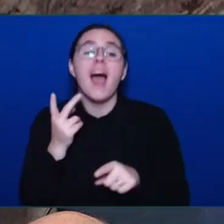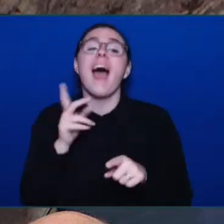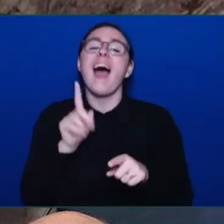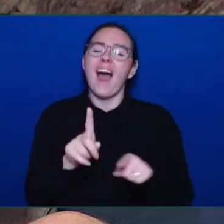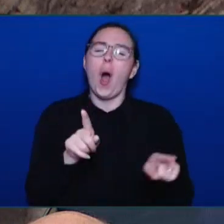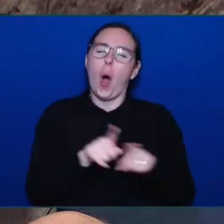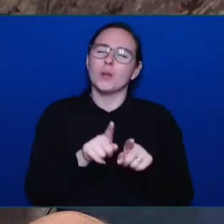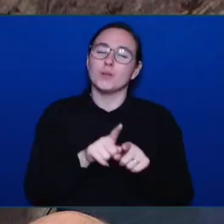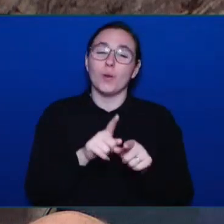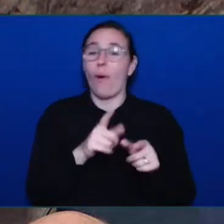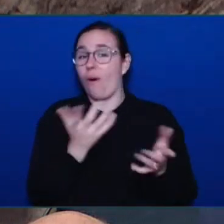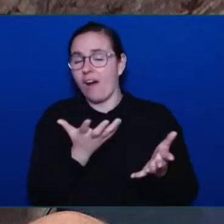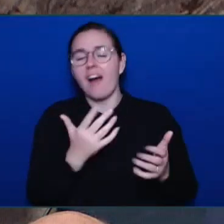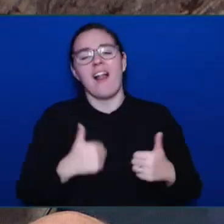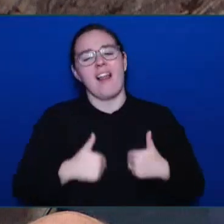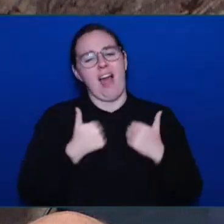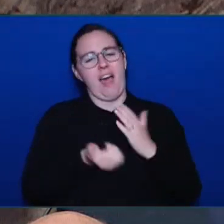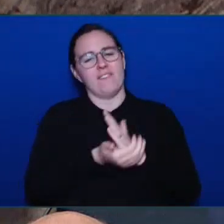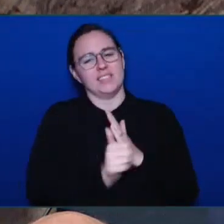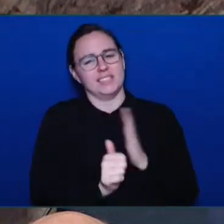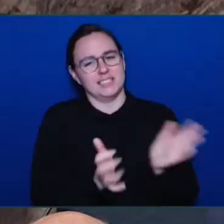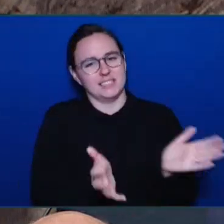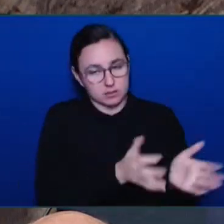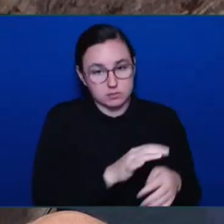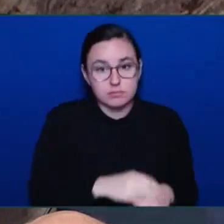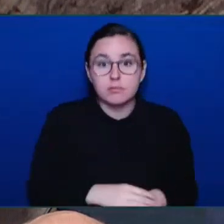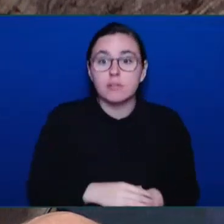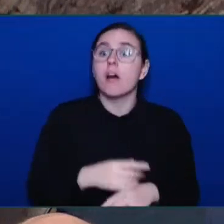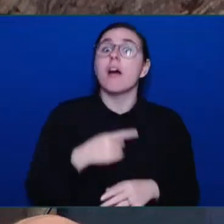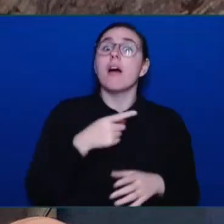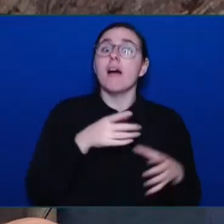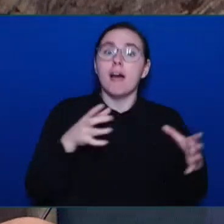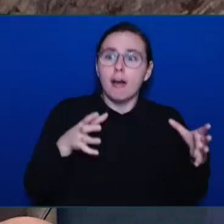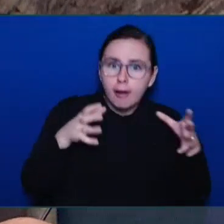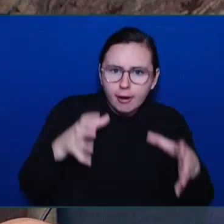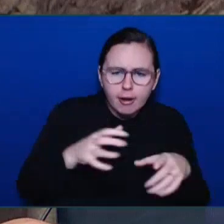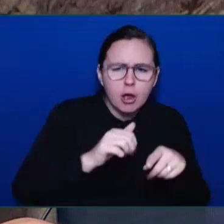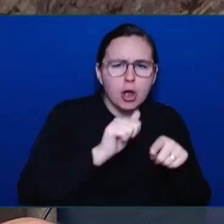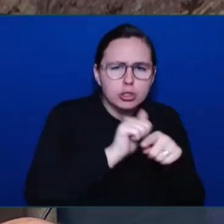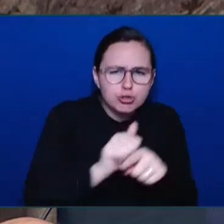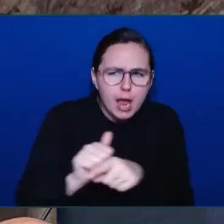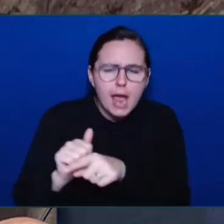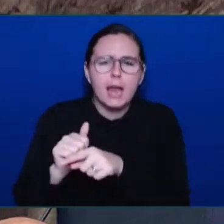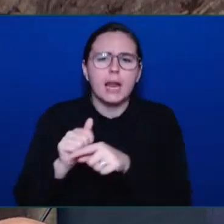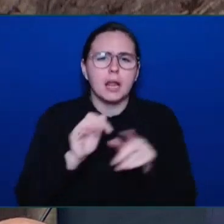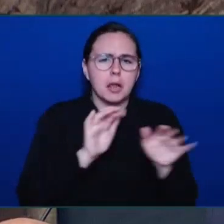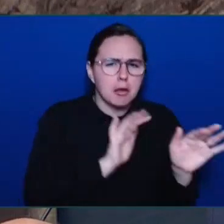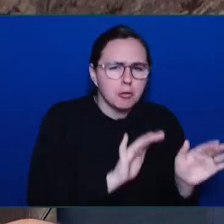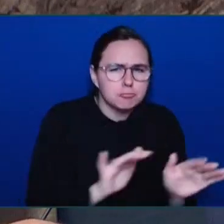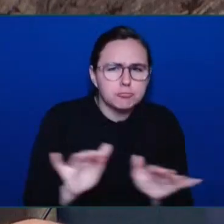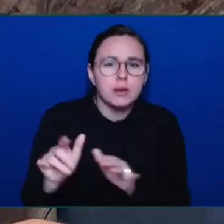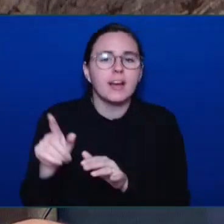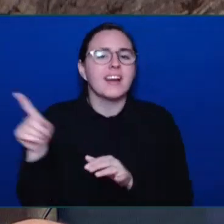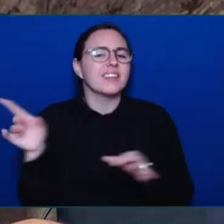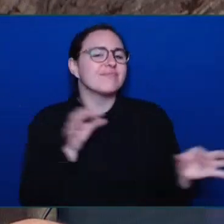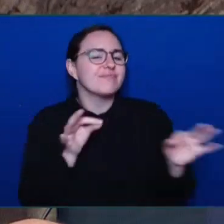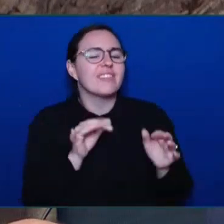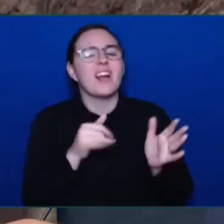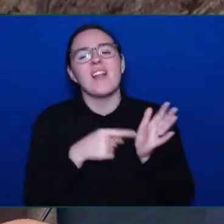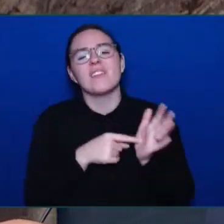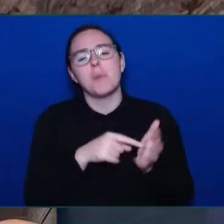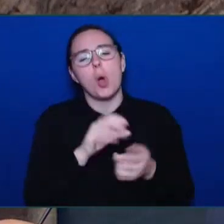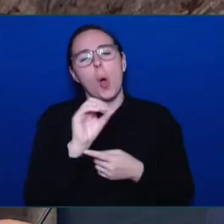industry. The camps include occupational health safety, different trades such as carpentry, electricry, welding, masonry, painting,